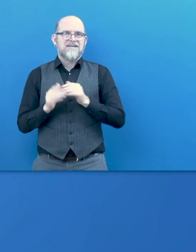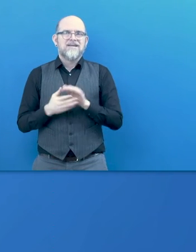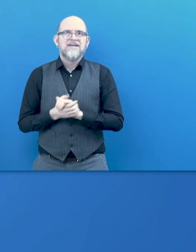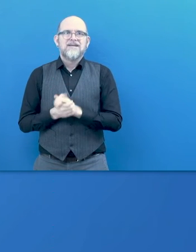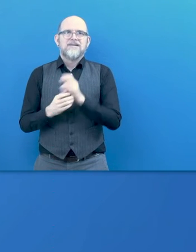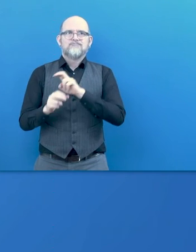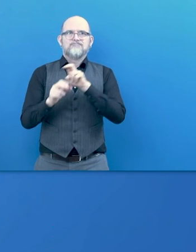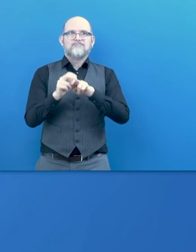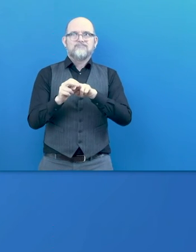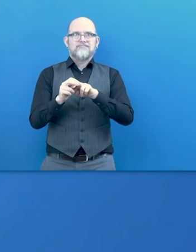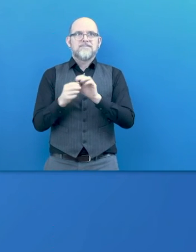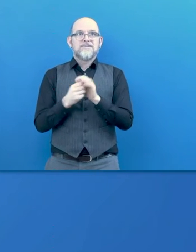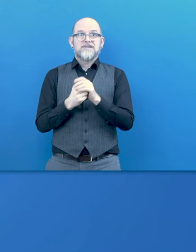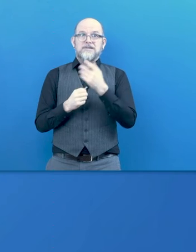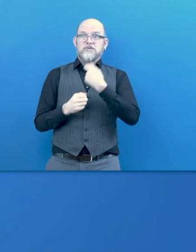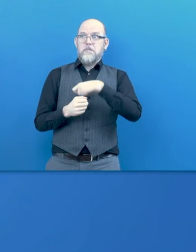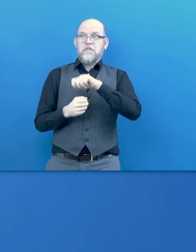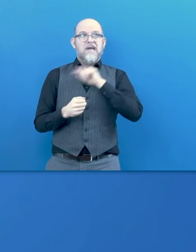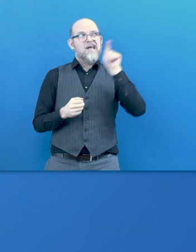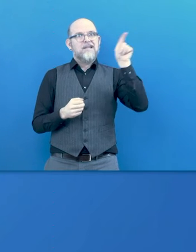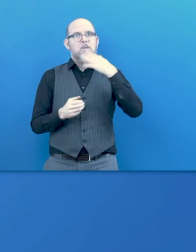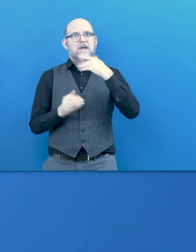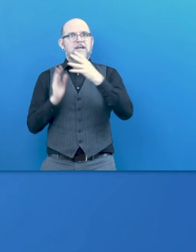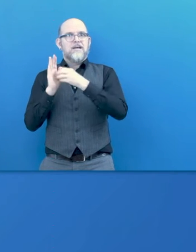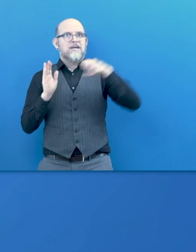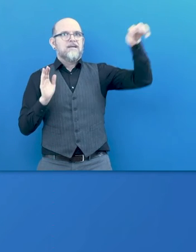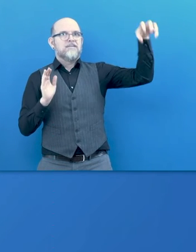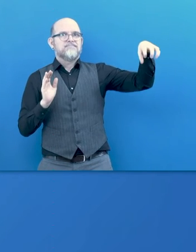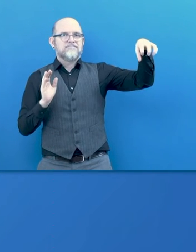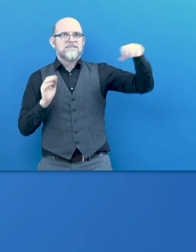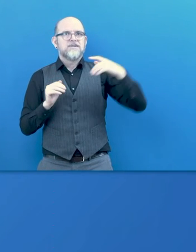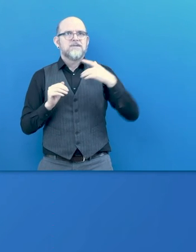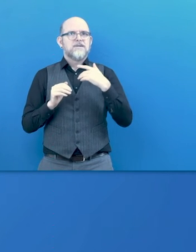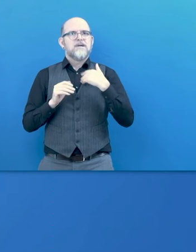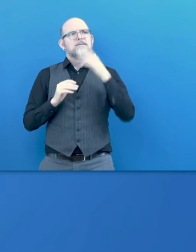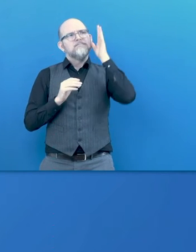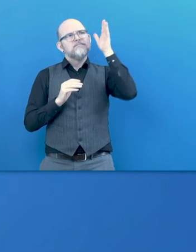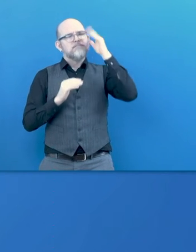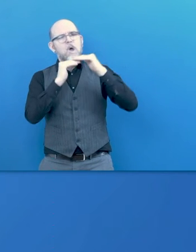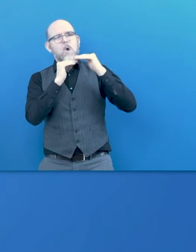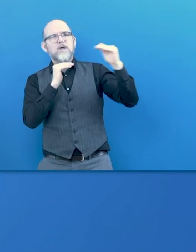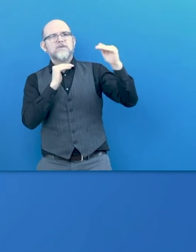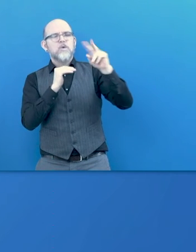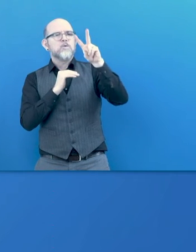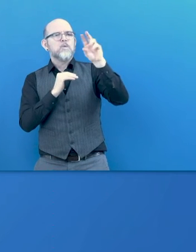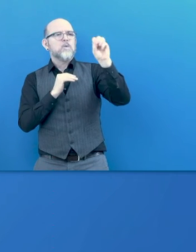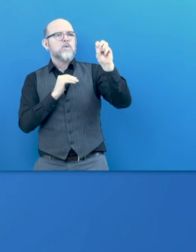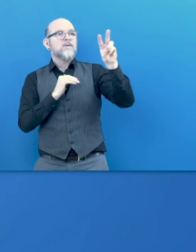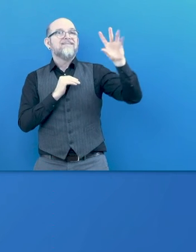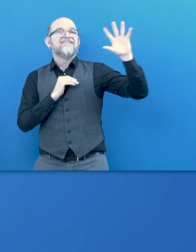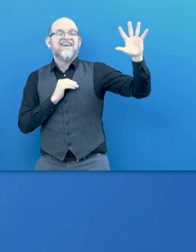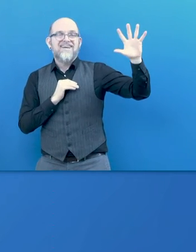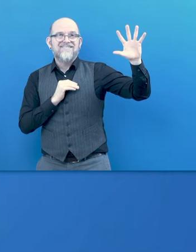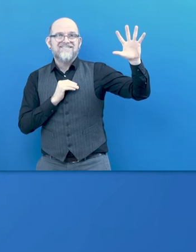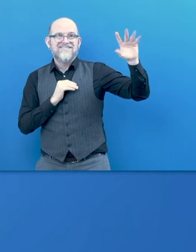Horizon 2020 phase one and information technology awards for